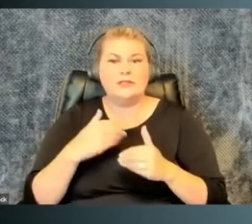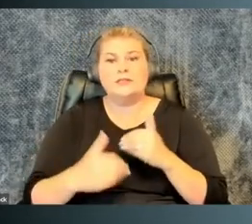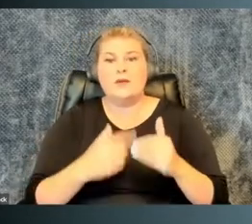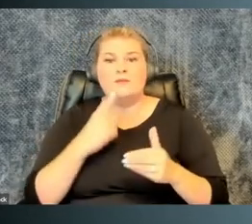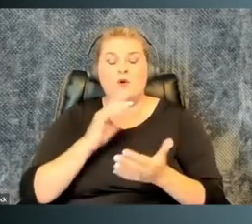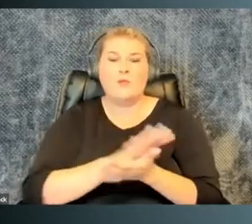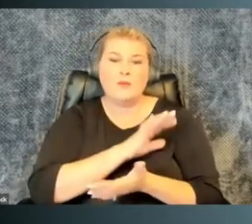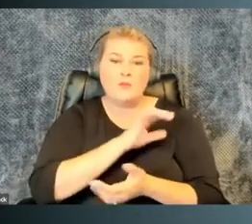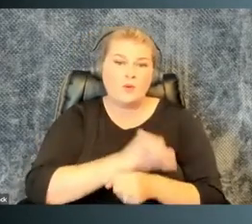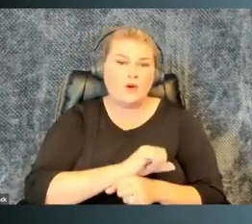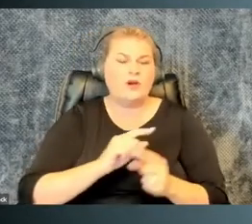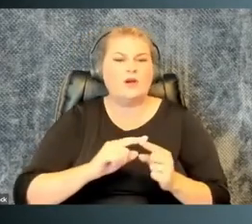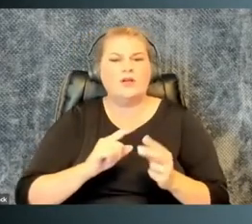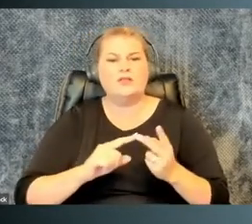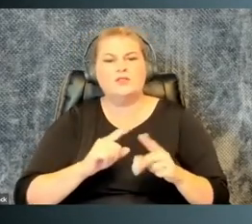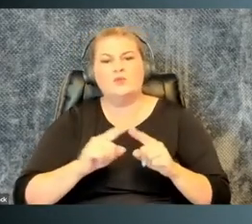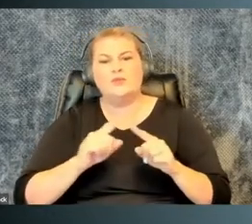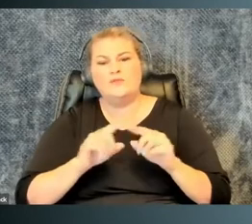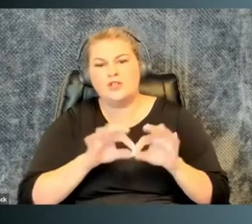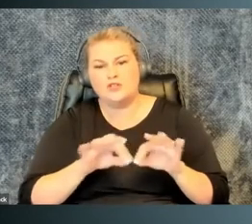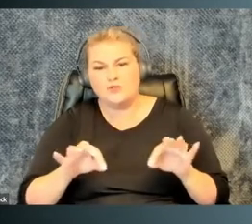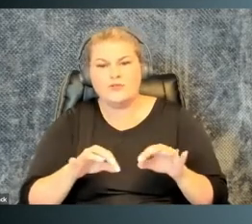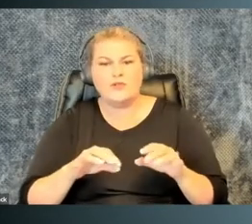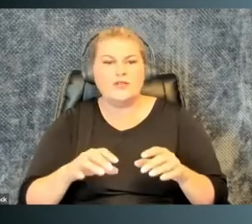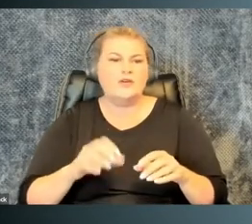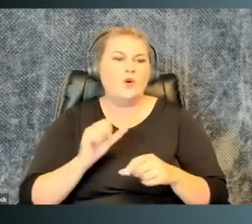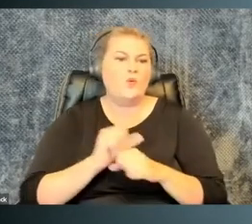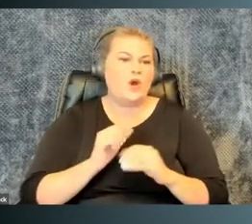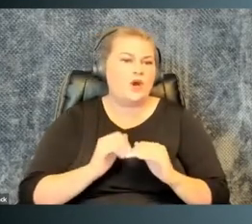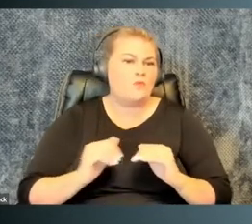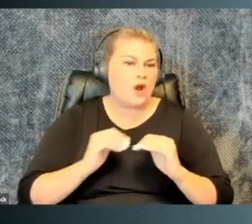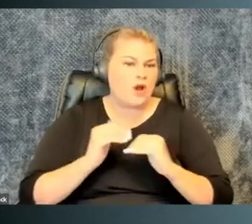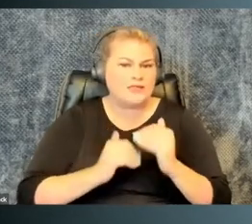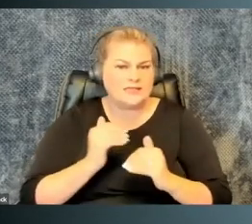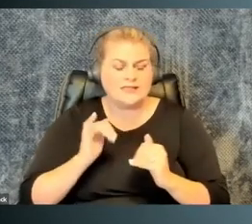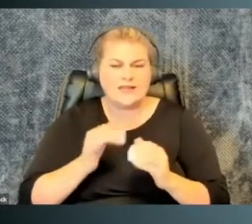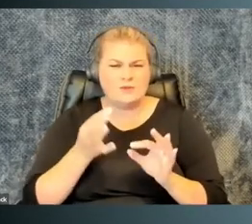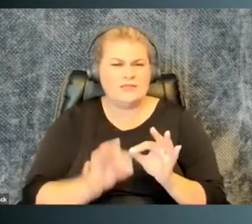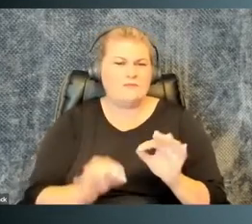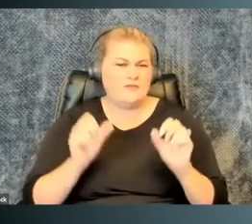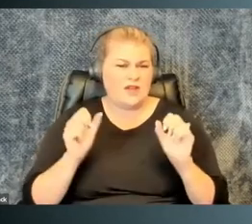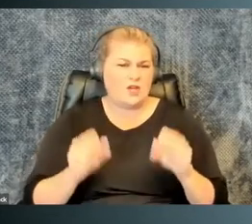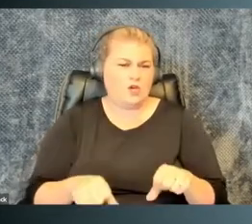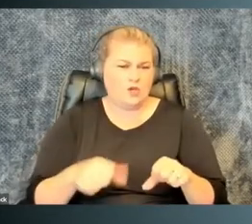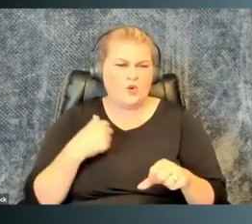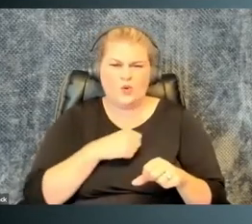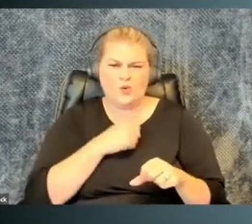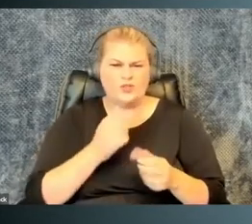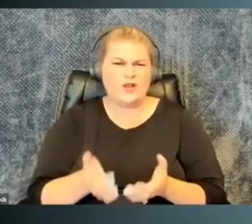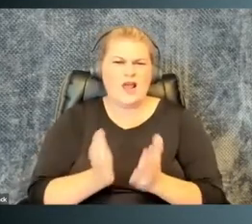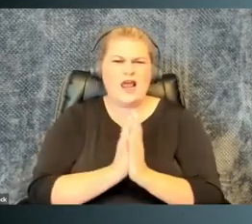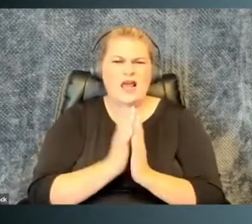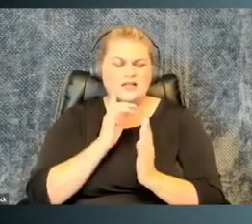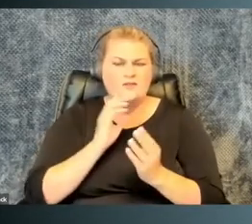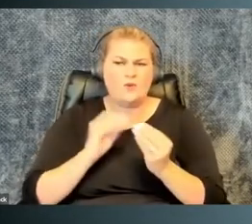steps to paperwork, to different degrees and various work processes that can be simplified.